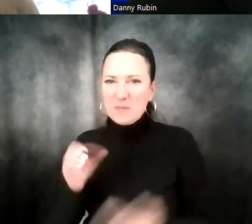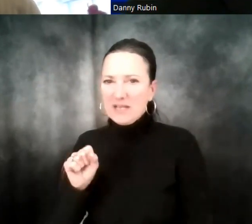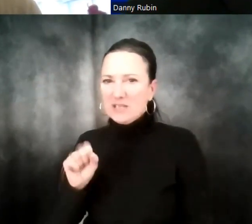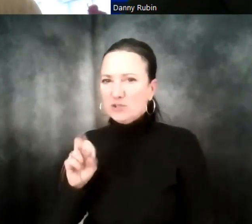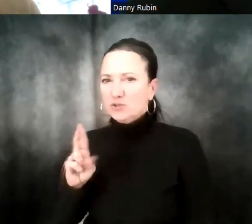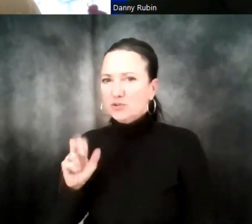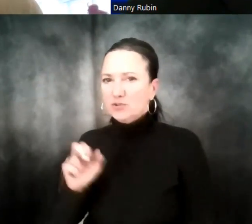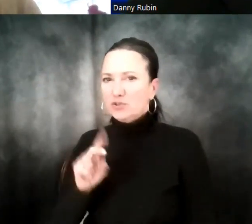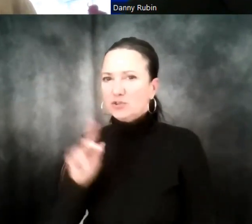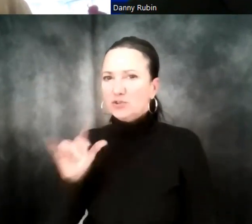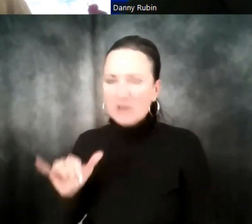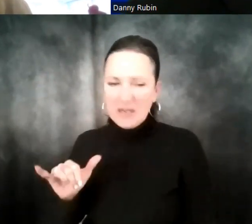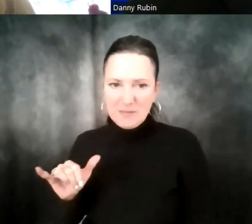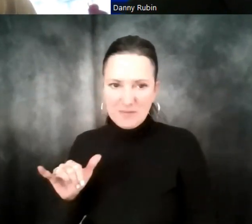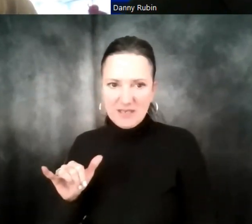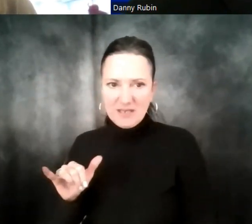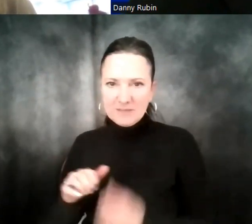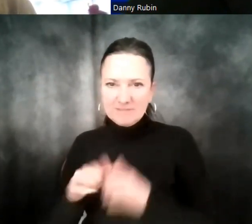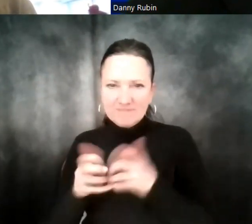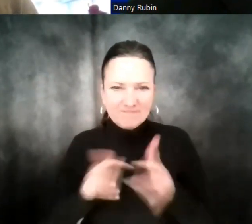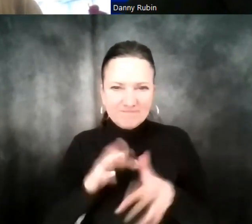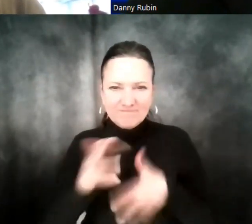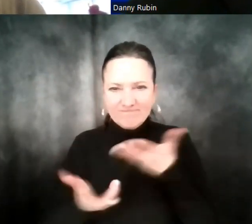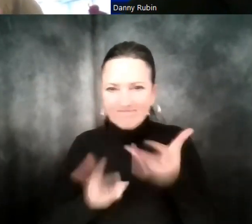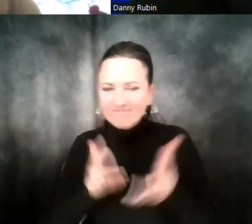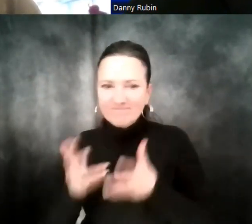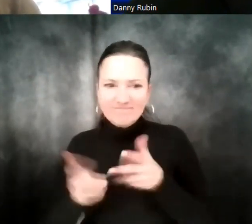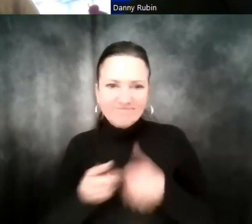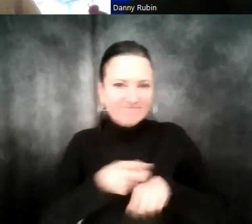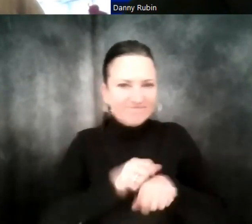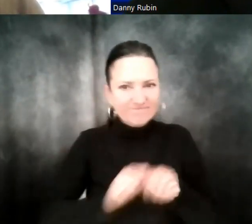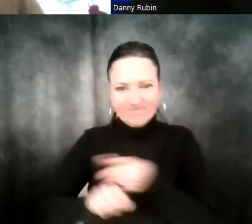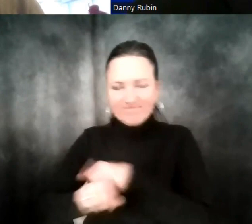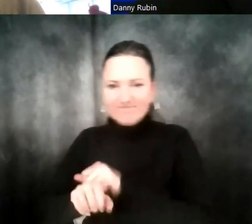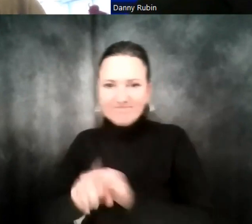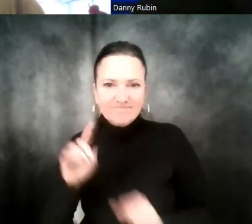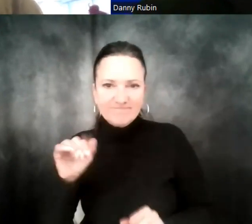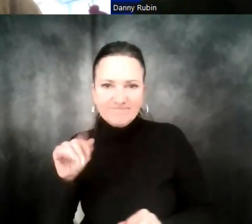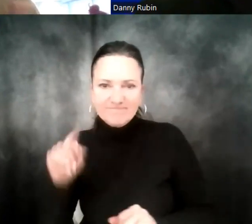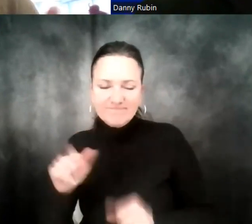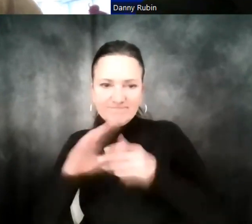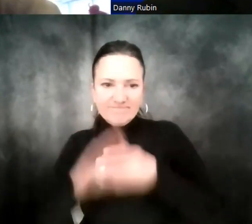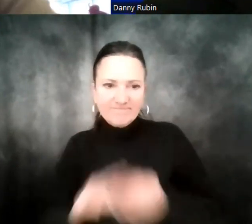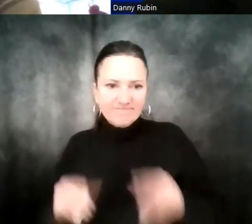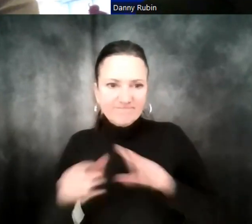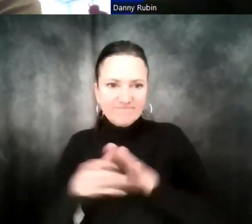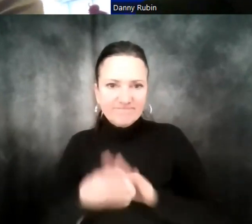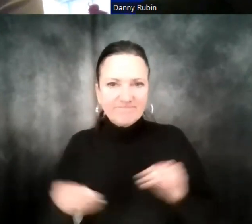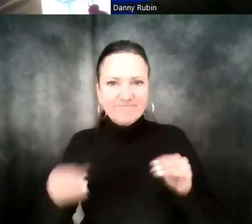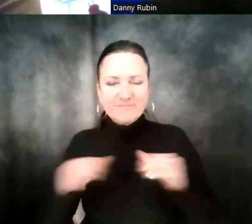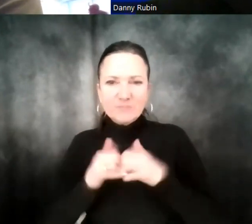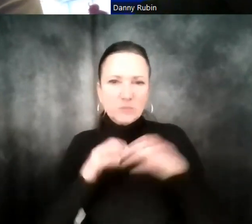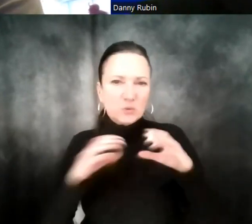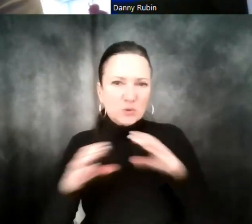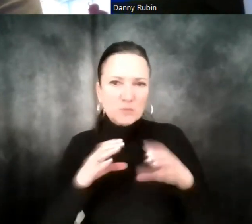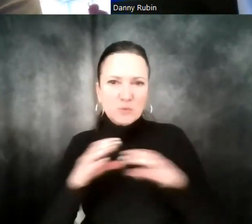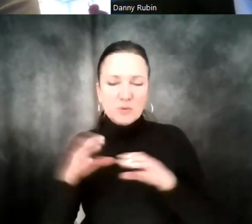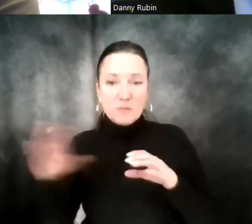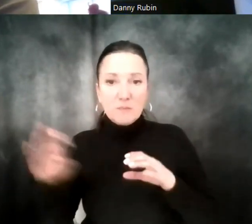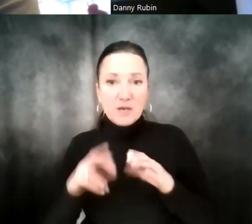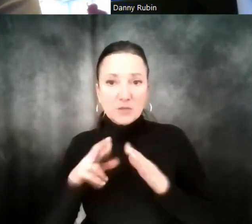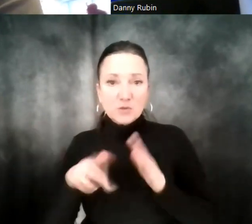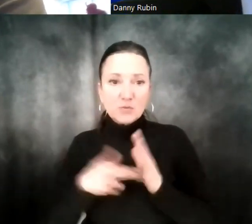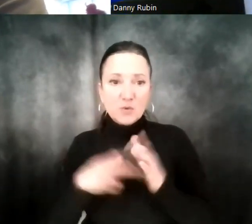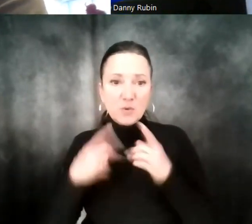So scrappy to find the right points of contact, being scrappy to pull the correct data to tell a story. It all kind of feeds back into being, to the role and being